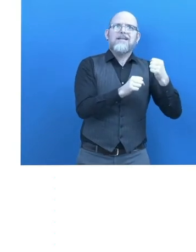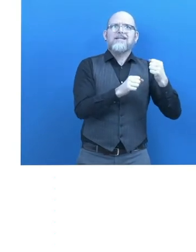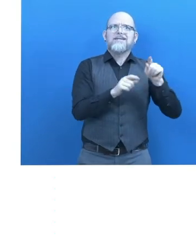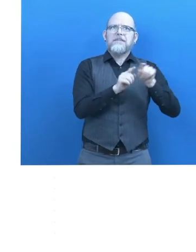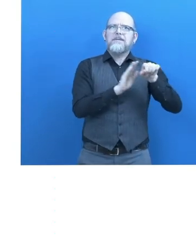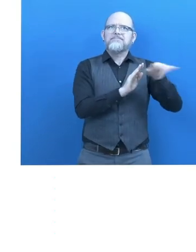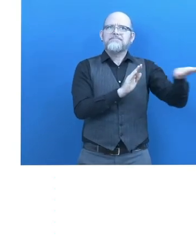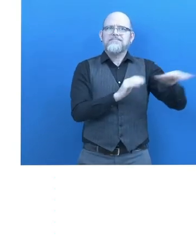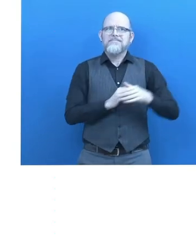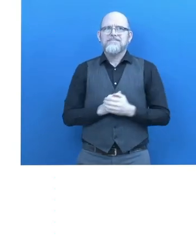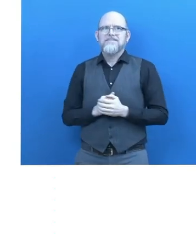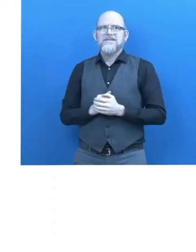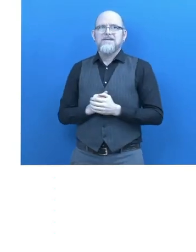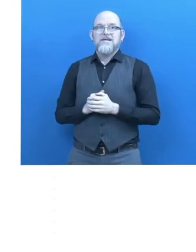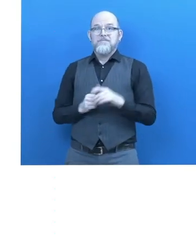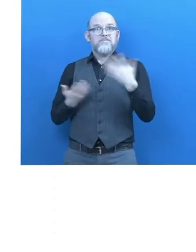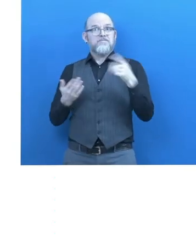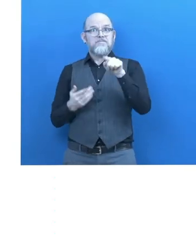How did the solution help you?